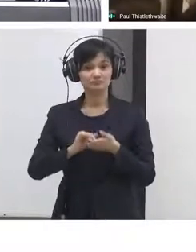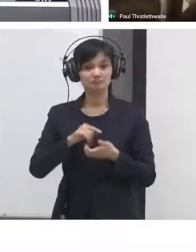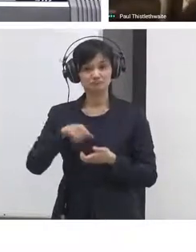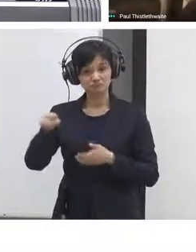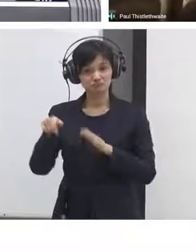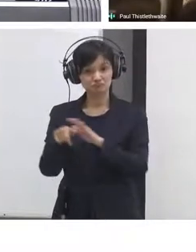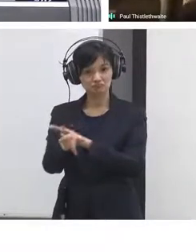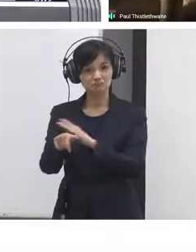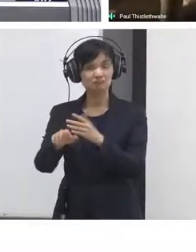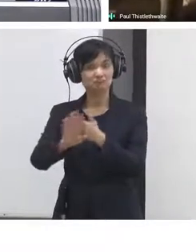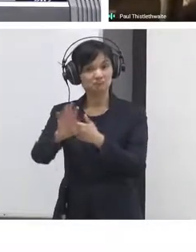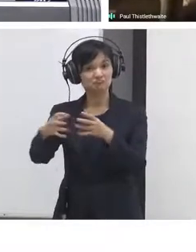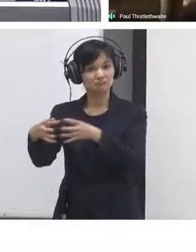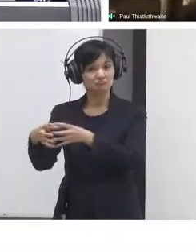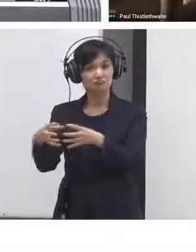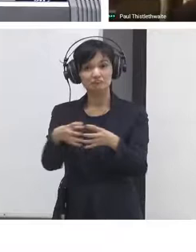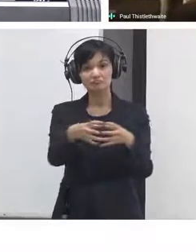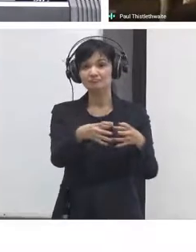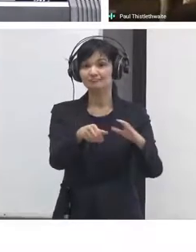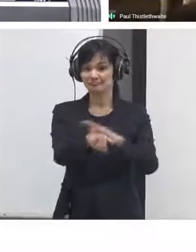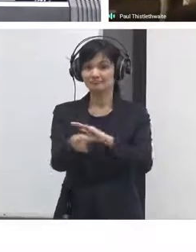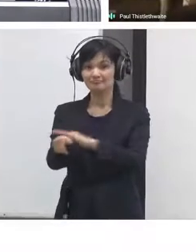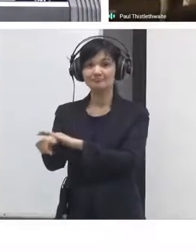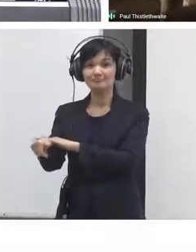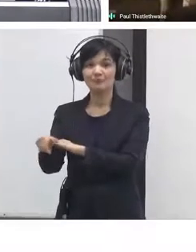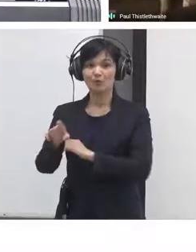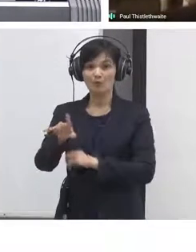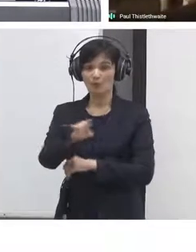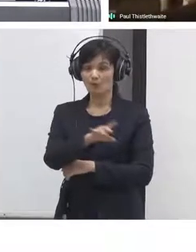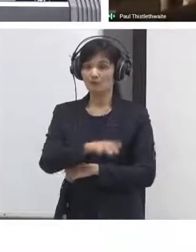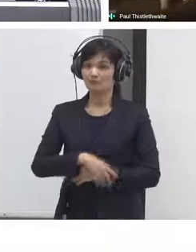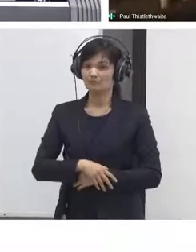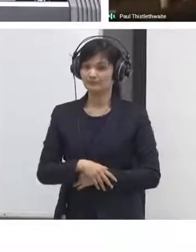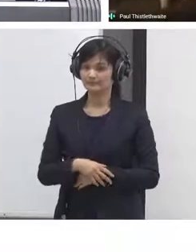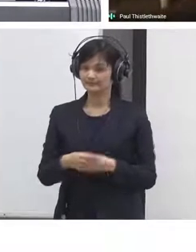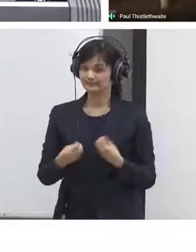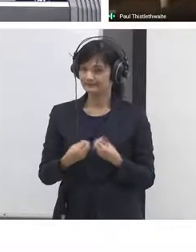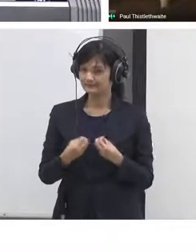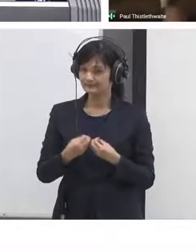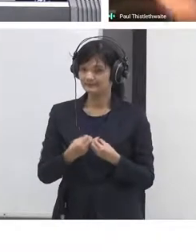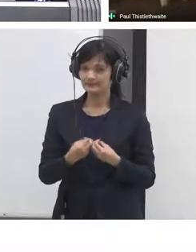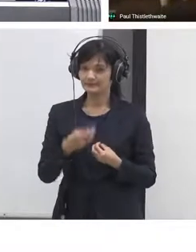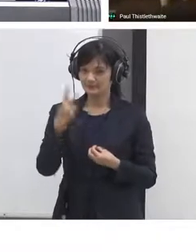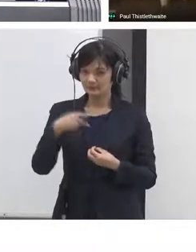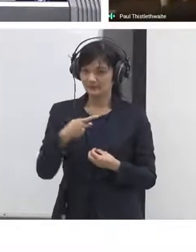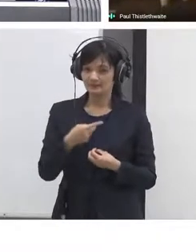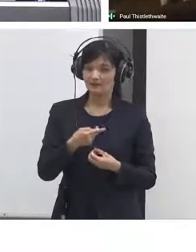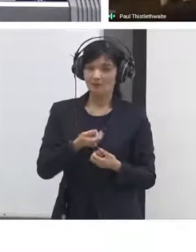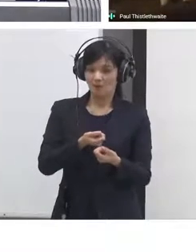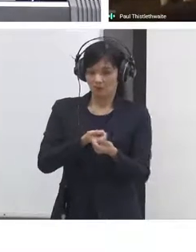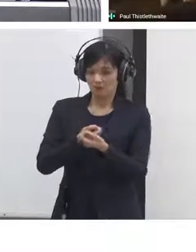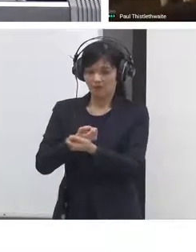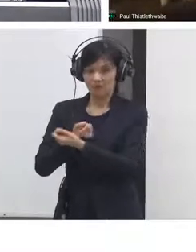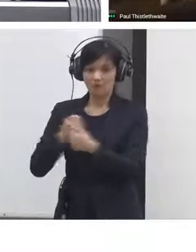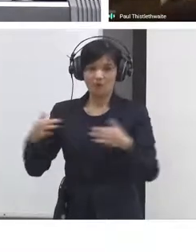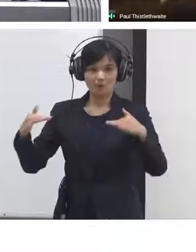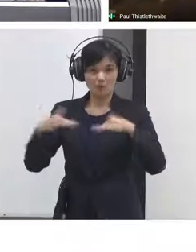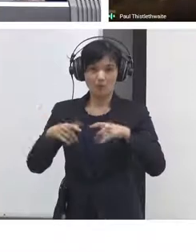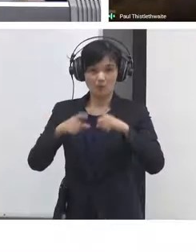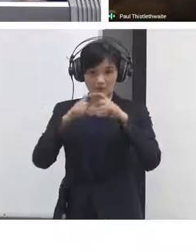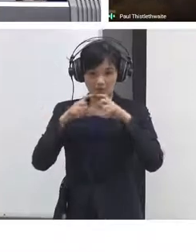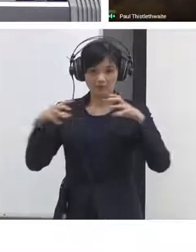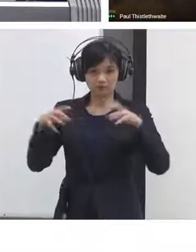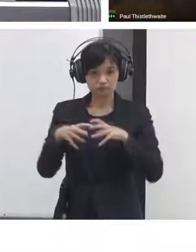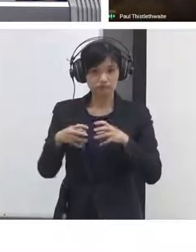course which they get looked after to going out and then looking after other people and putting yourself out there as a